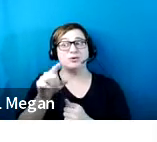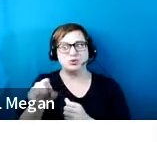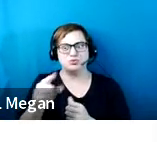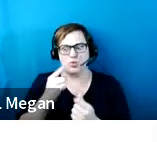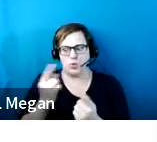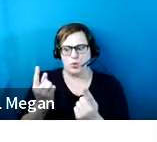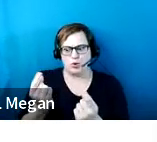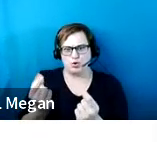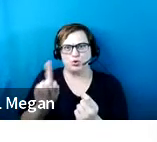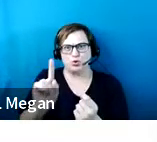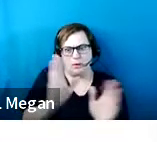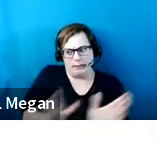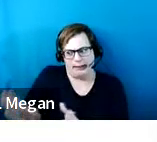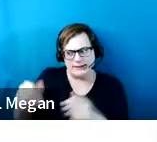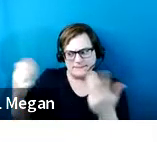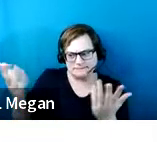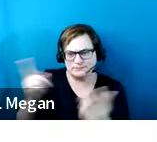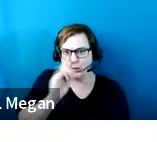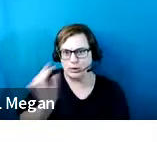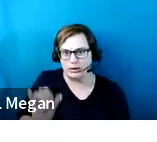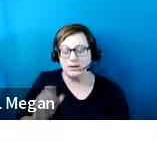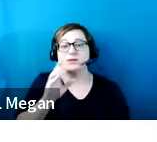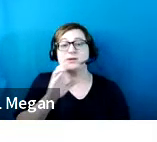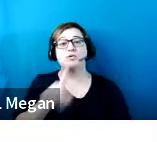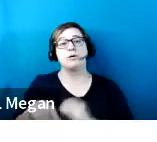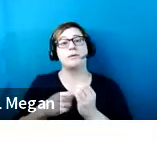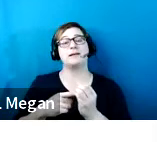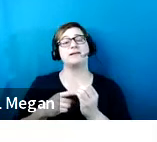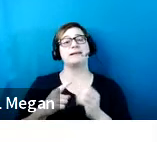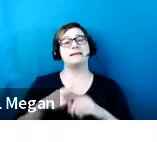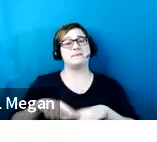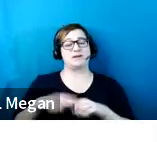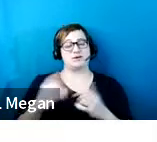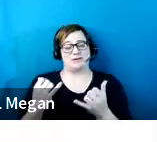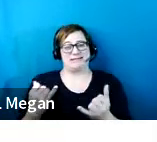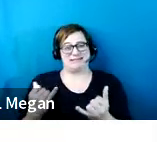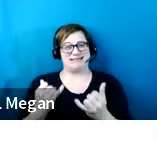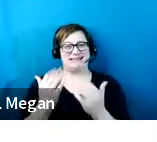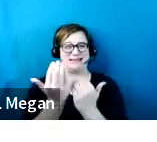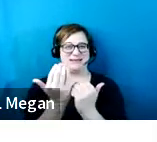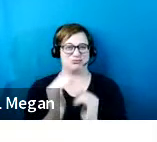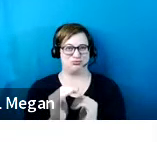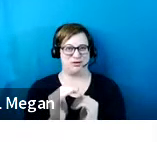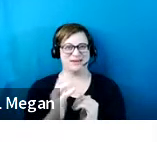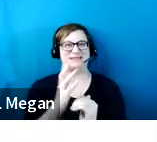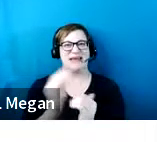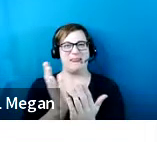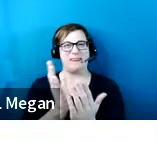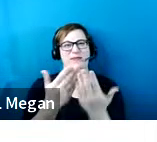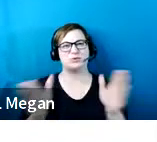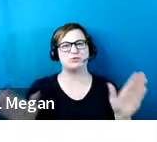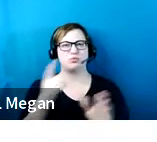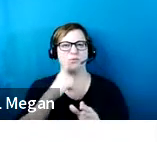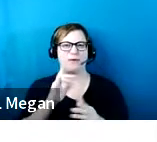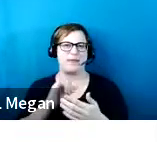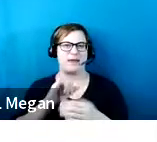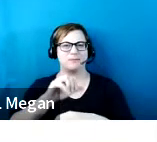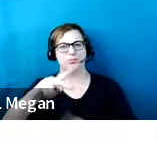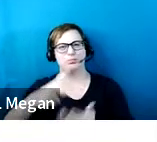And as I talked about this, it's based on existing constraints and the scope of the work for the project.